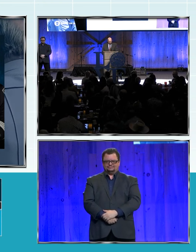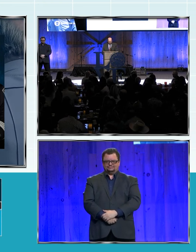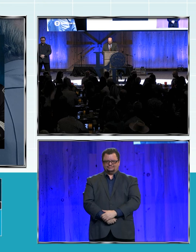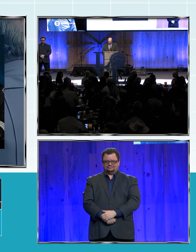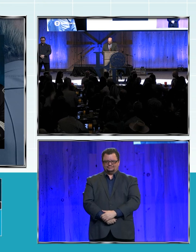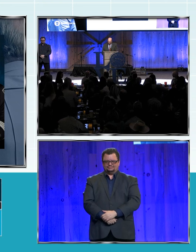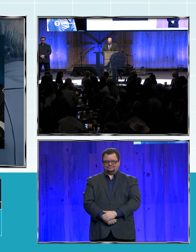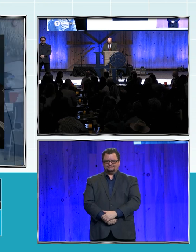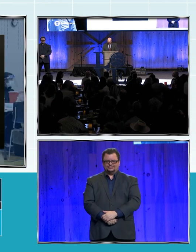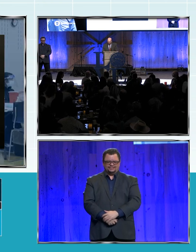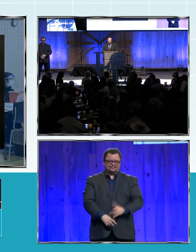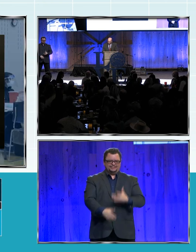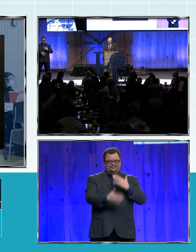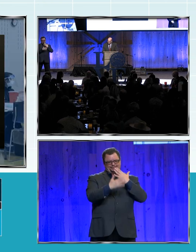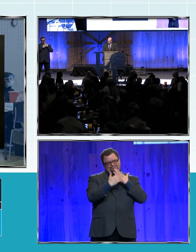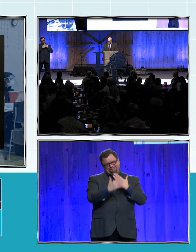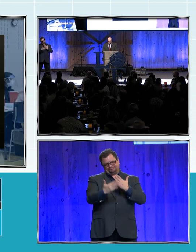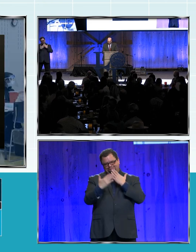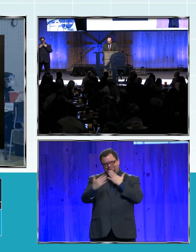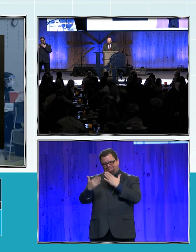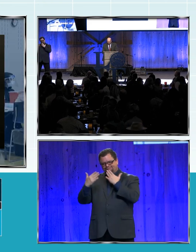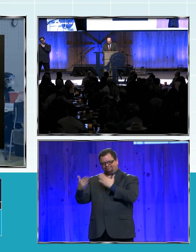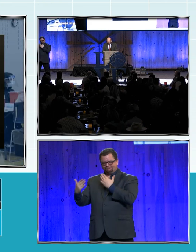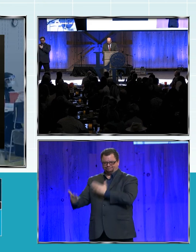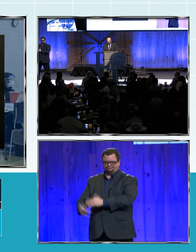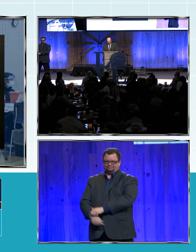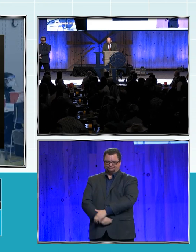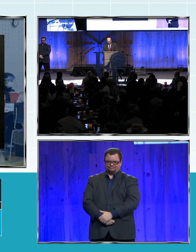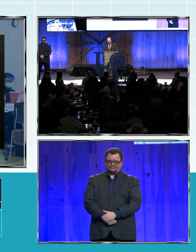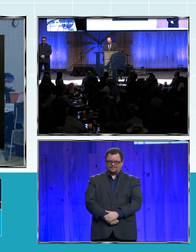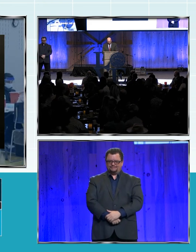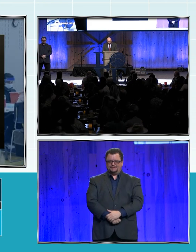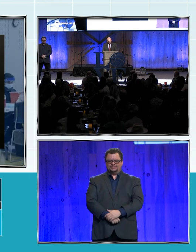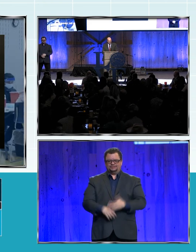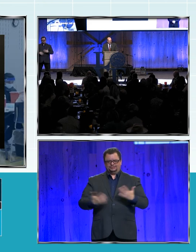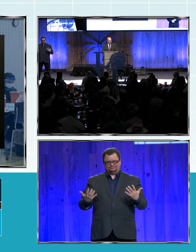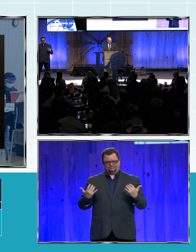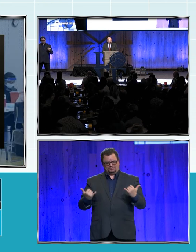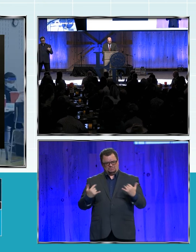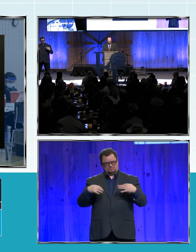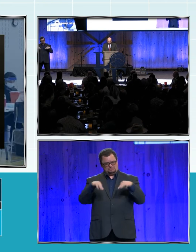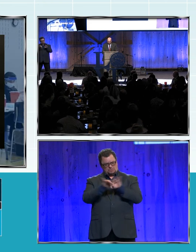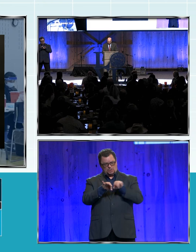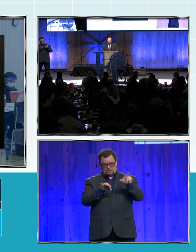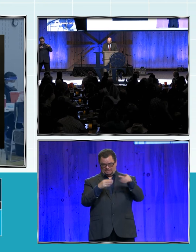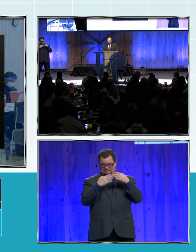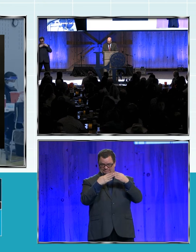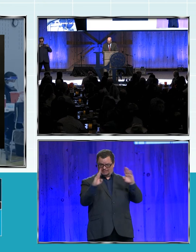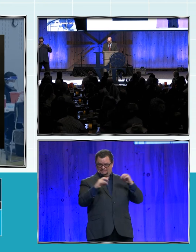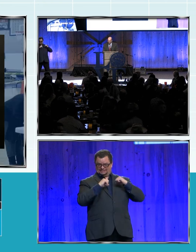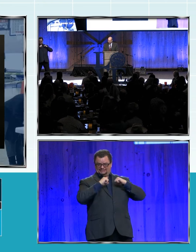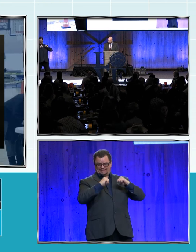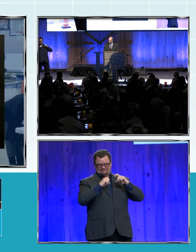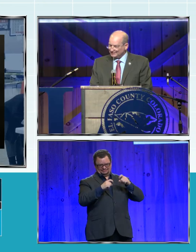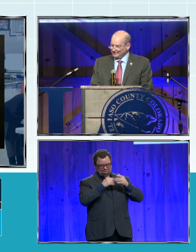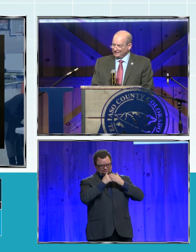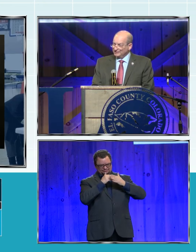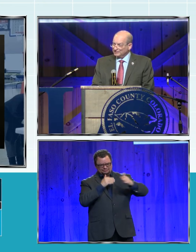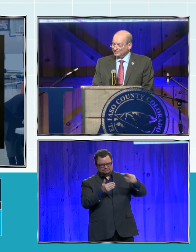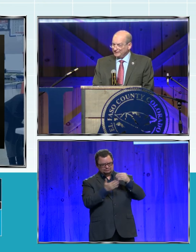Thank you. Essential to public safety is our continued funding and support for our public health team.